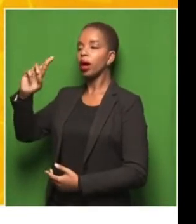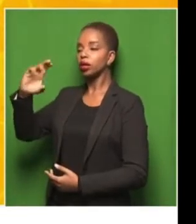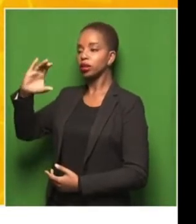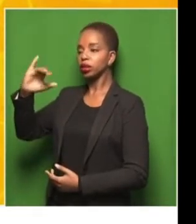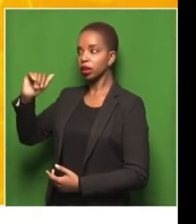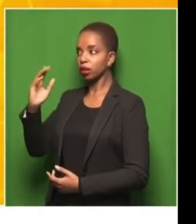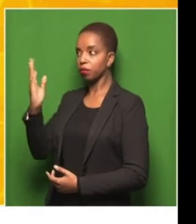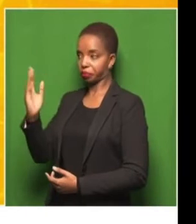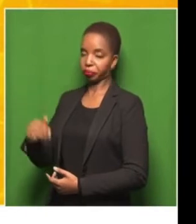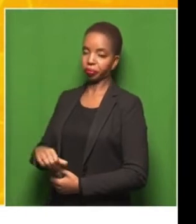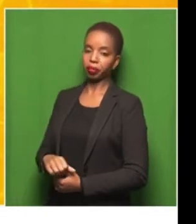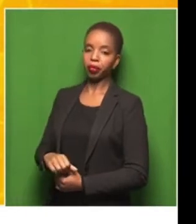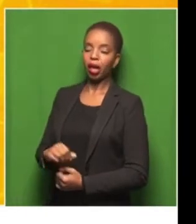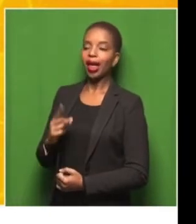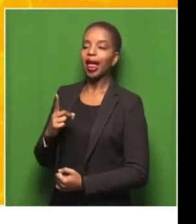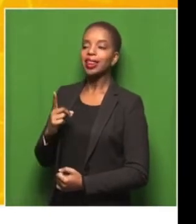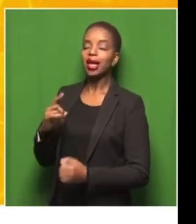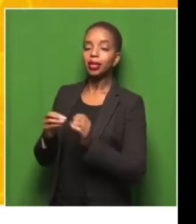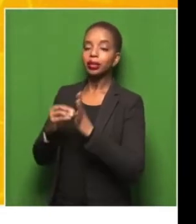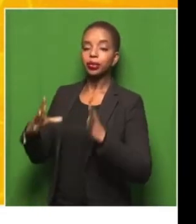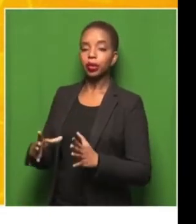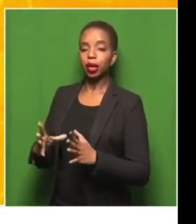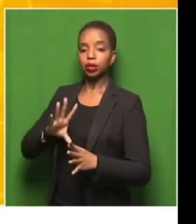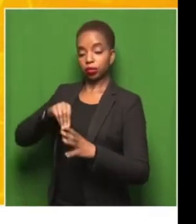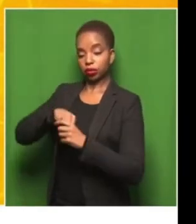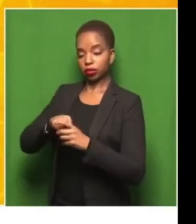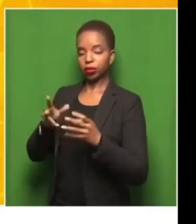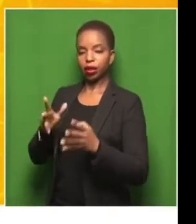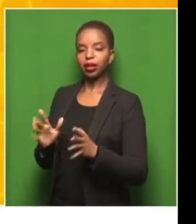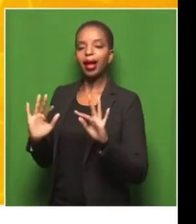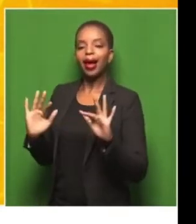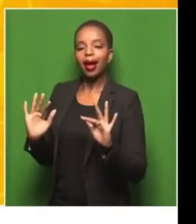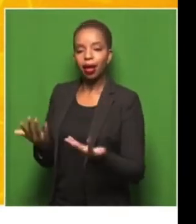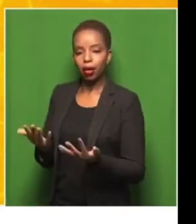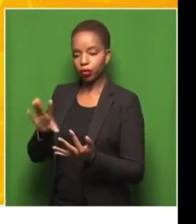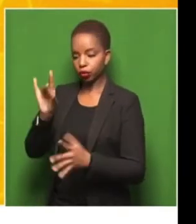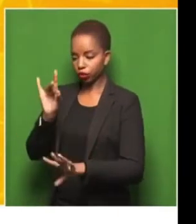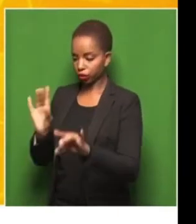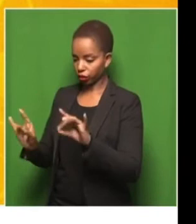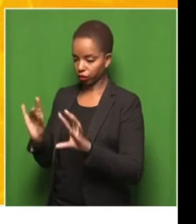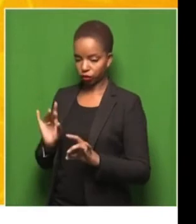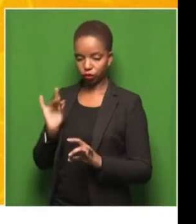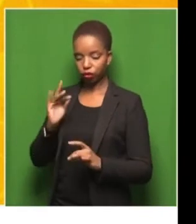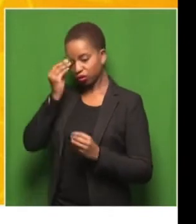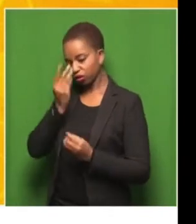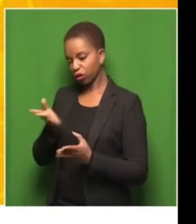through the students that took part in this initiative, how they were chosen, and what brief did you give them?